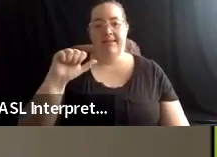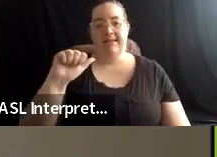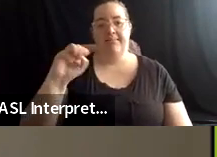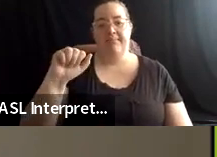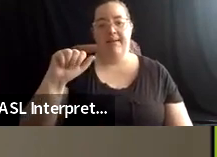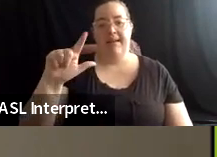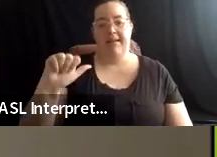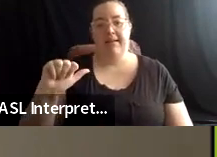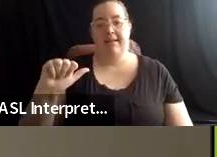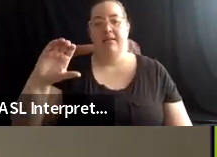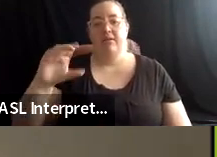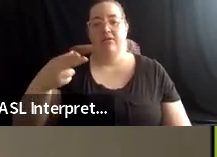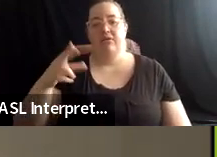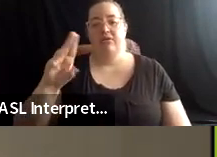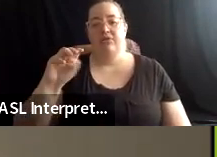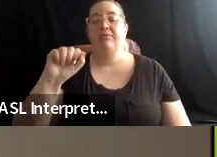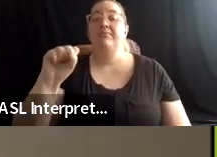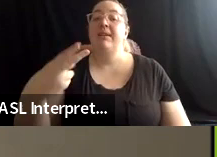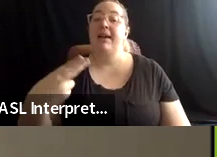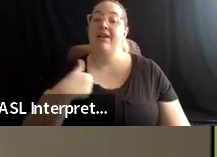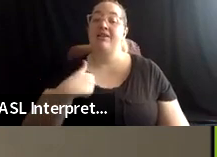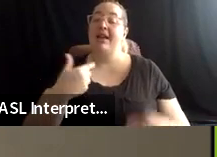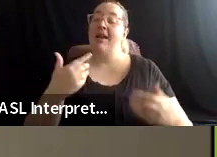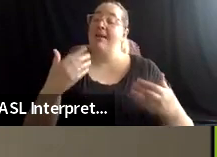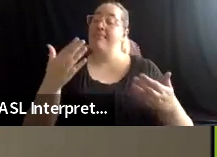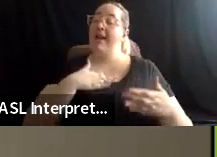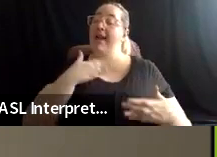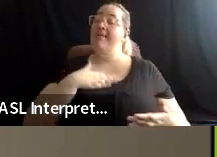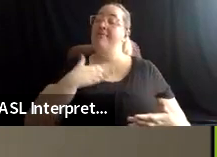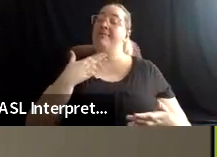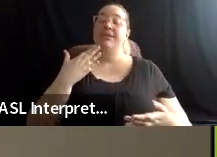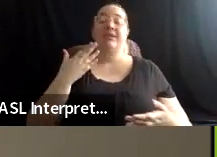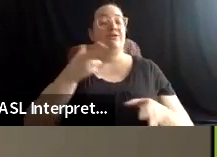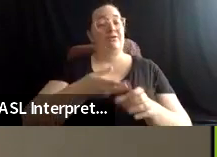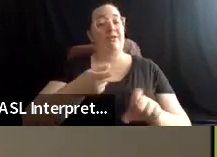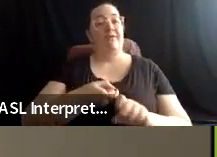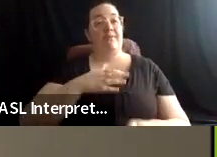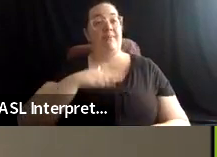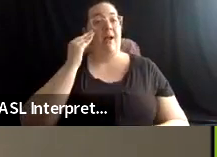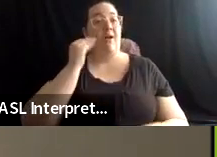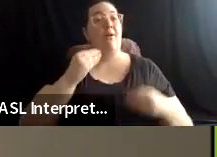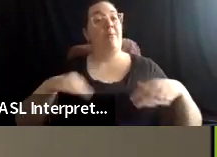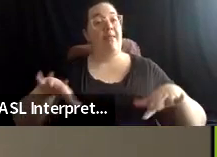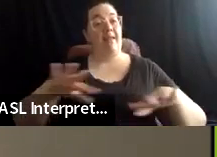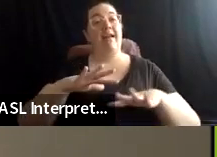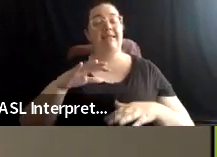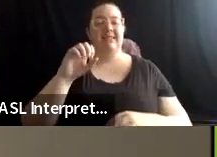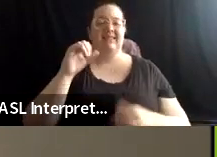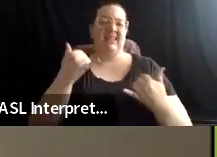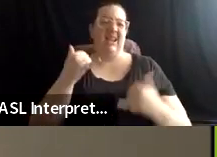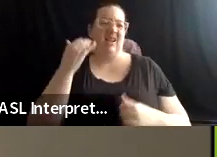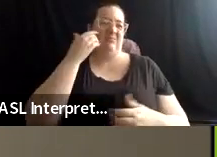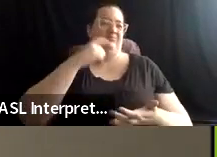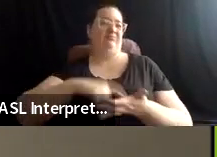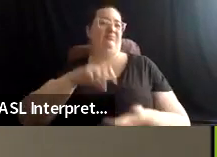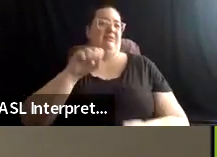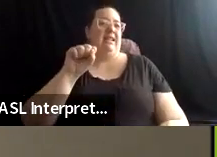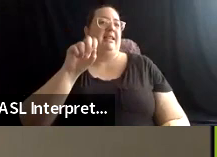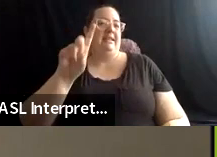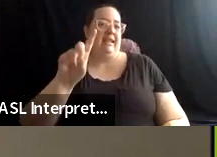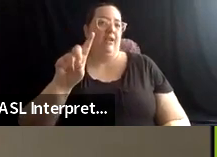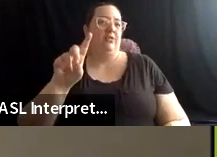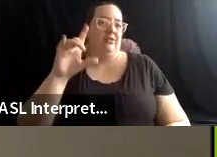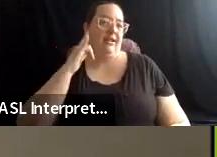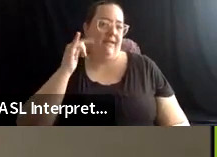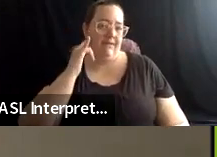homelands and what is now known as San Ynez, California. I work very closely with Vanessa, as she mentioned, under